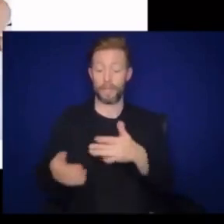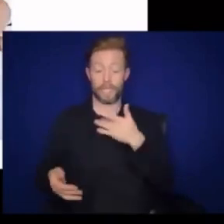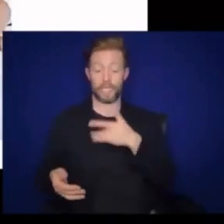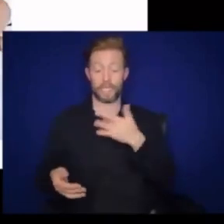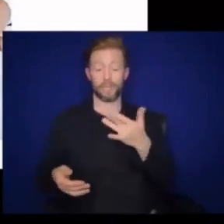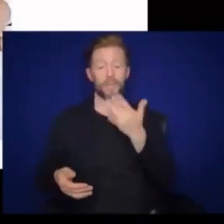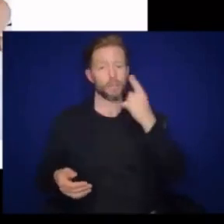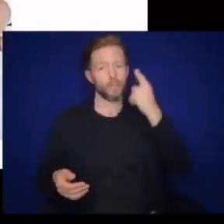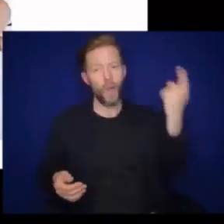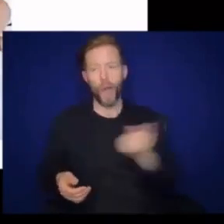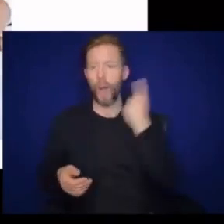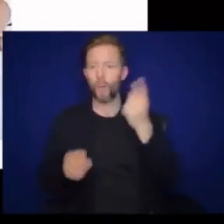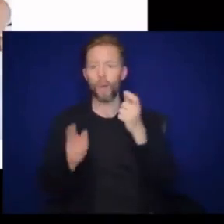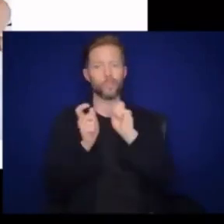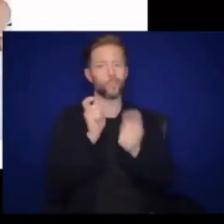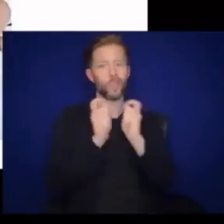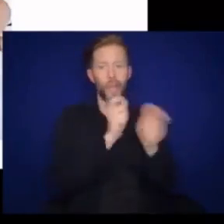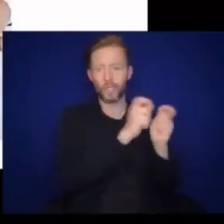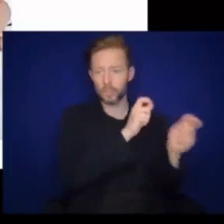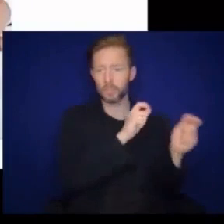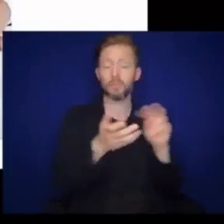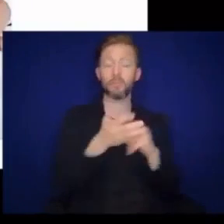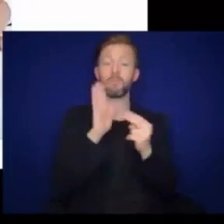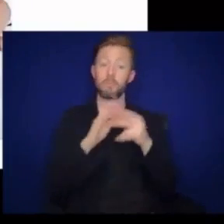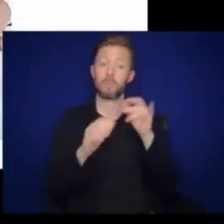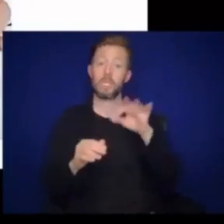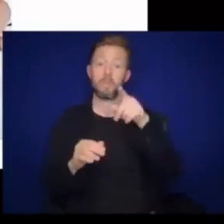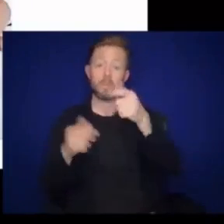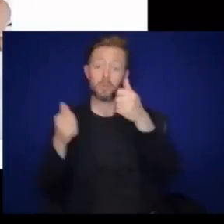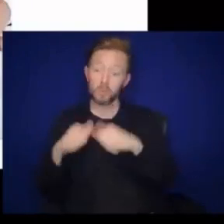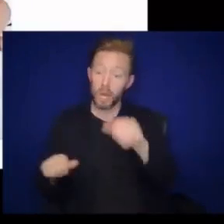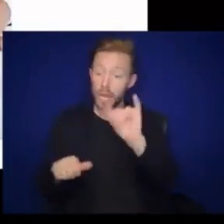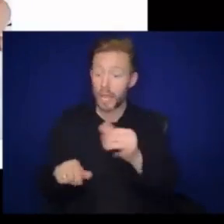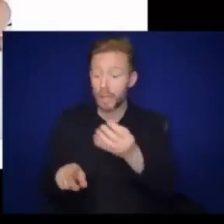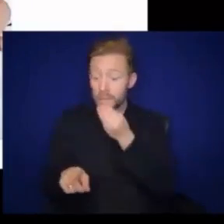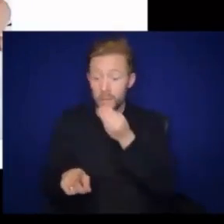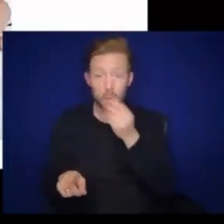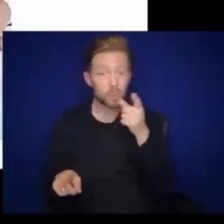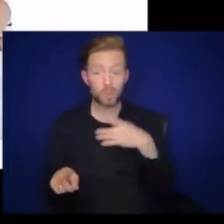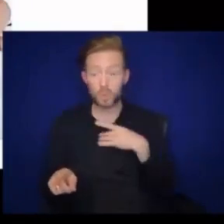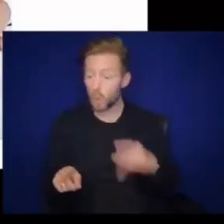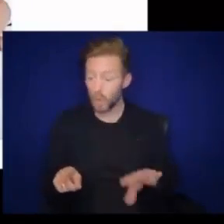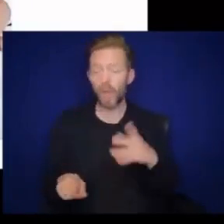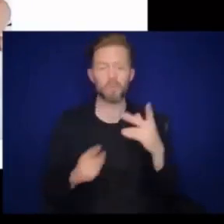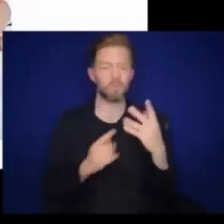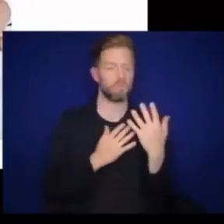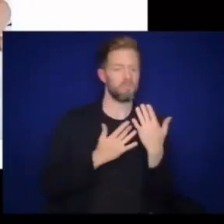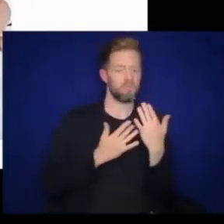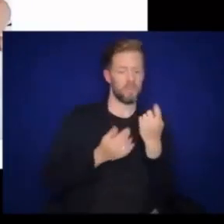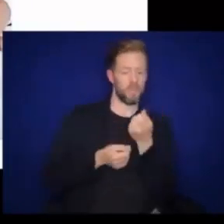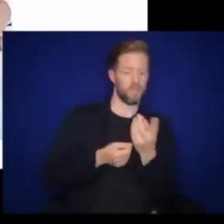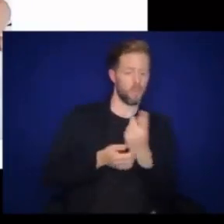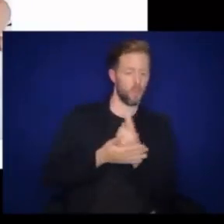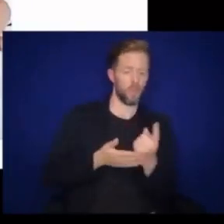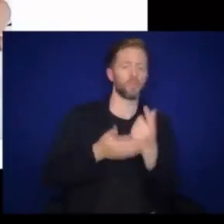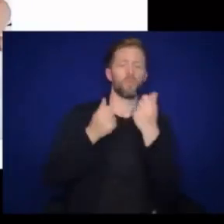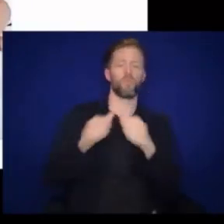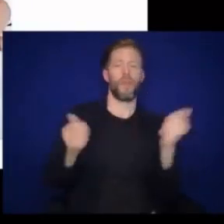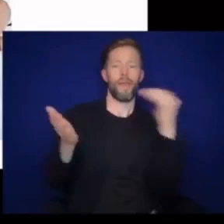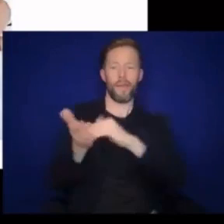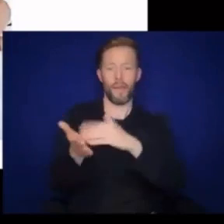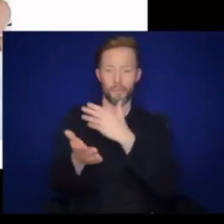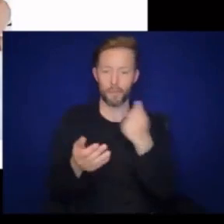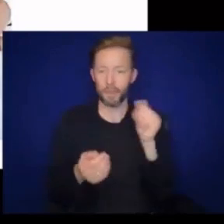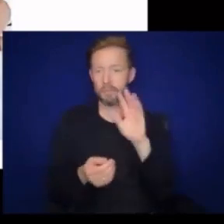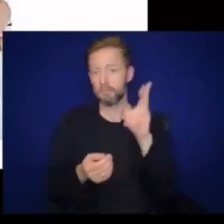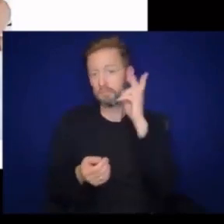is always changing. So if you try one type of food and they don't like it, try again a few weeks later because their